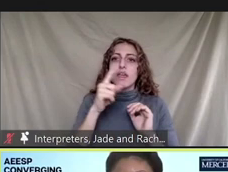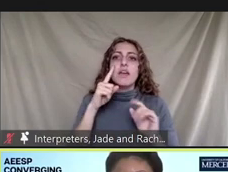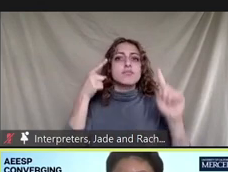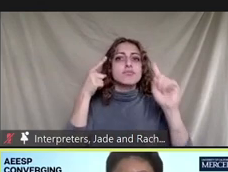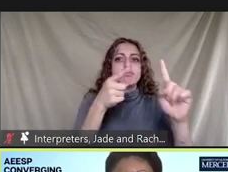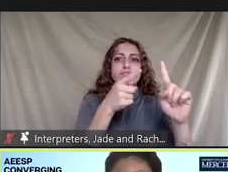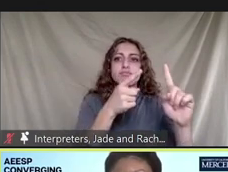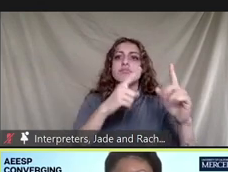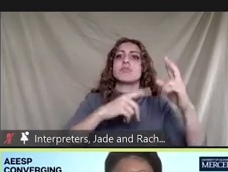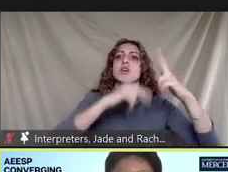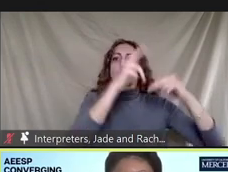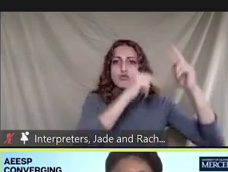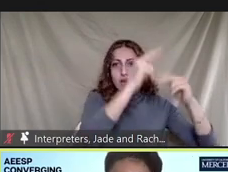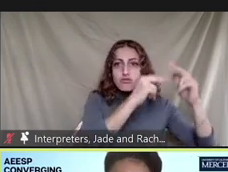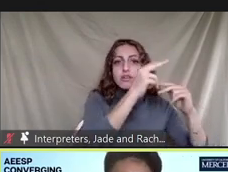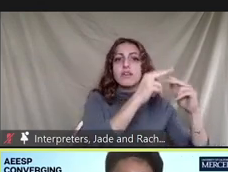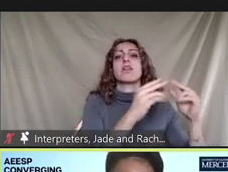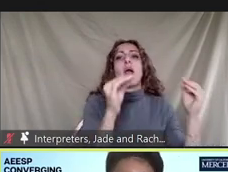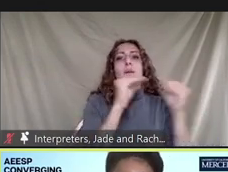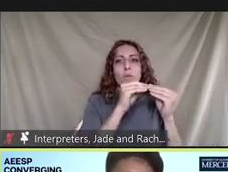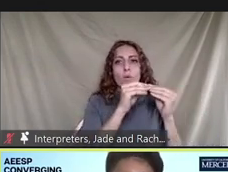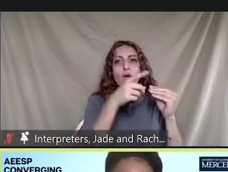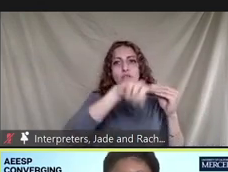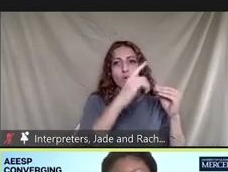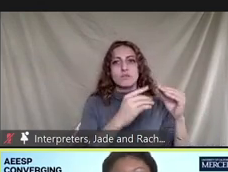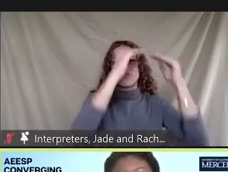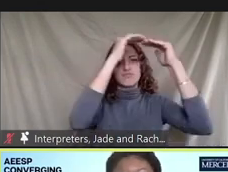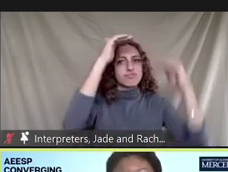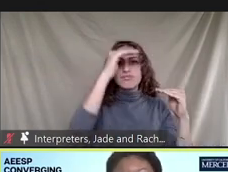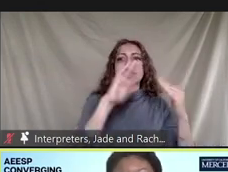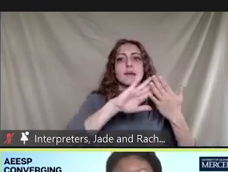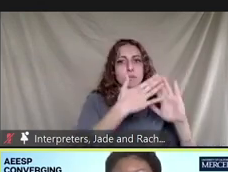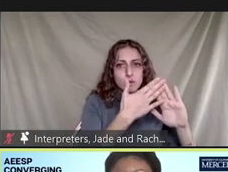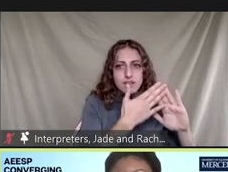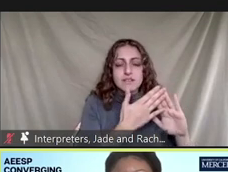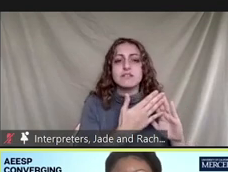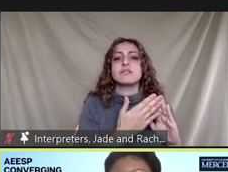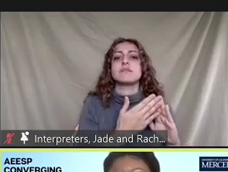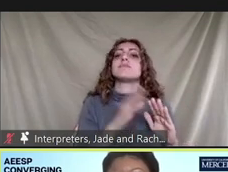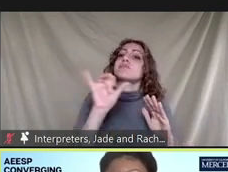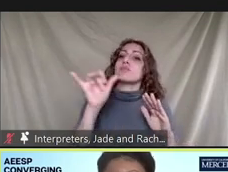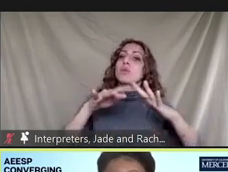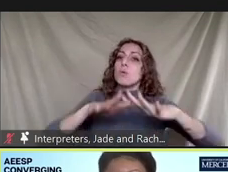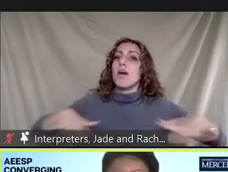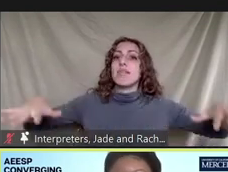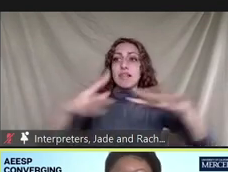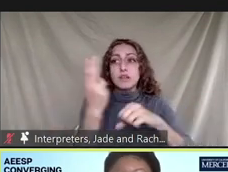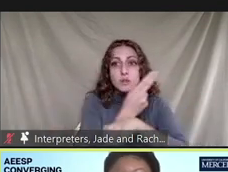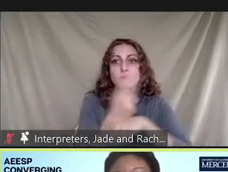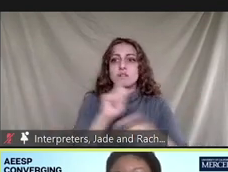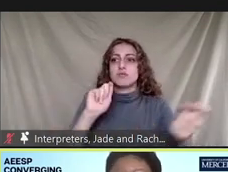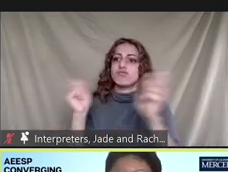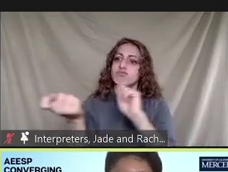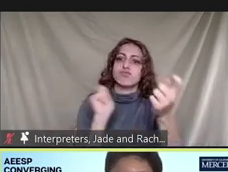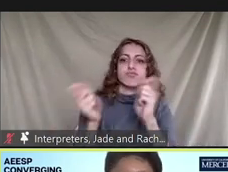communities which leads to higher exposures of traffic related pollution and the land use changes near residential communities will